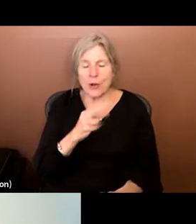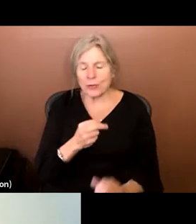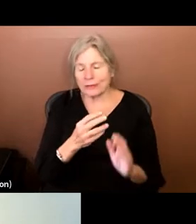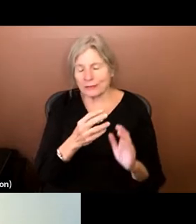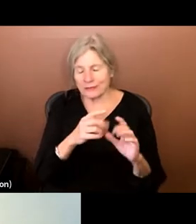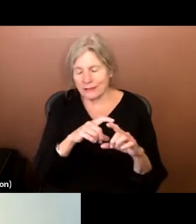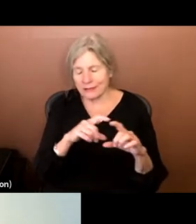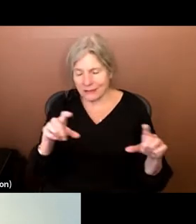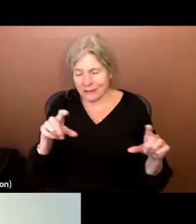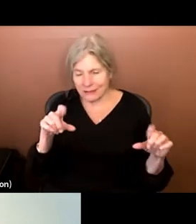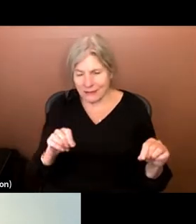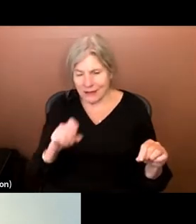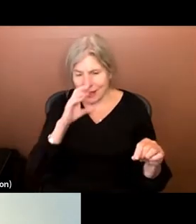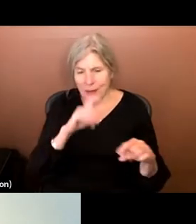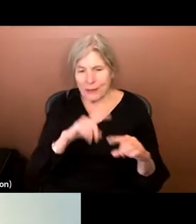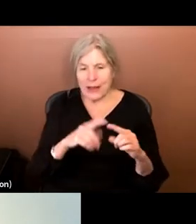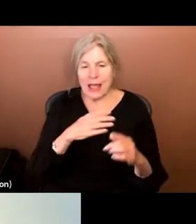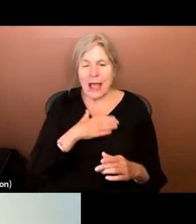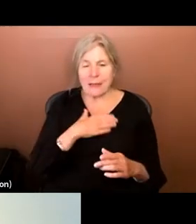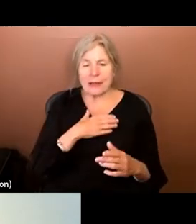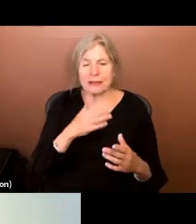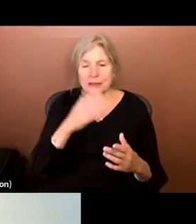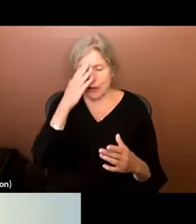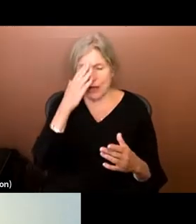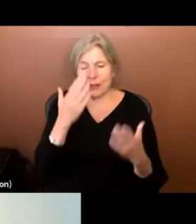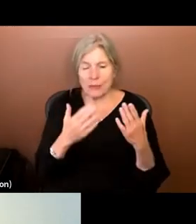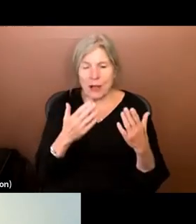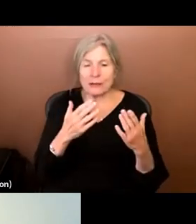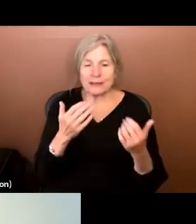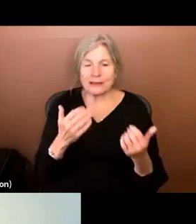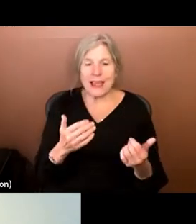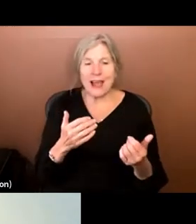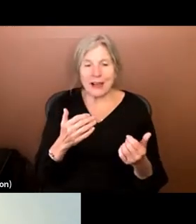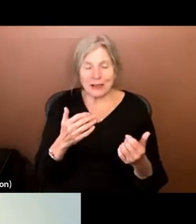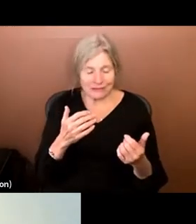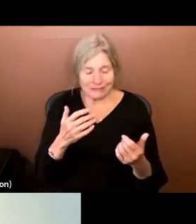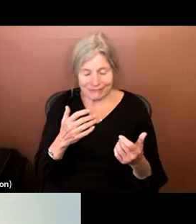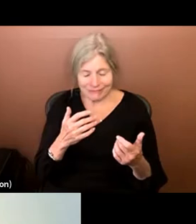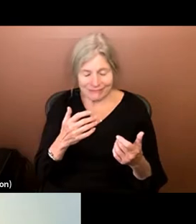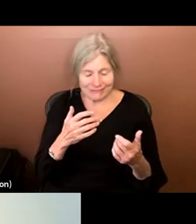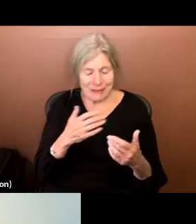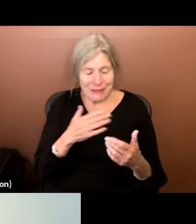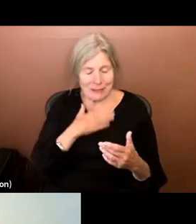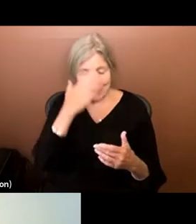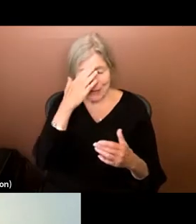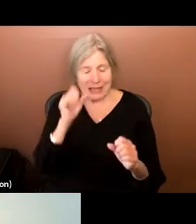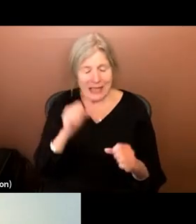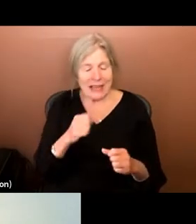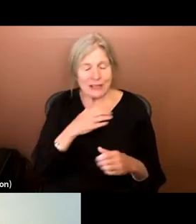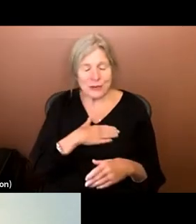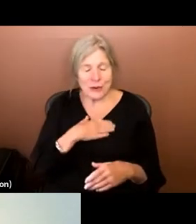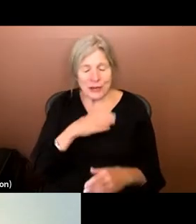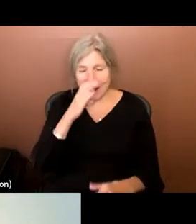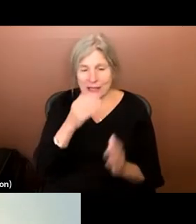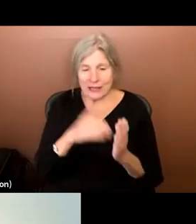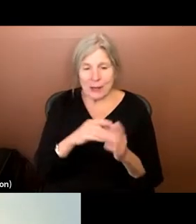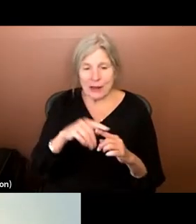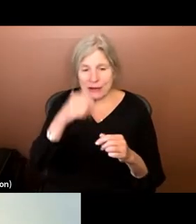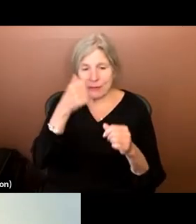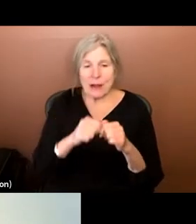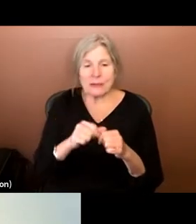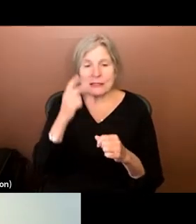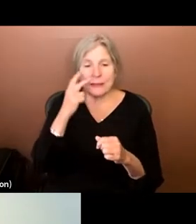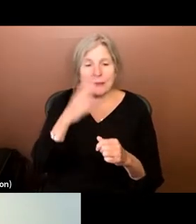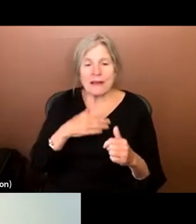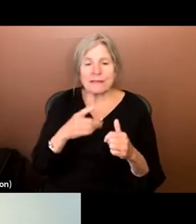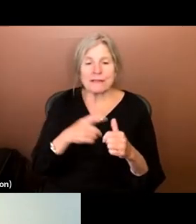I'm happy to know that I can probably move back into that space where I can enjoy comics again. But I remember seeing my first Black superhero